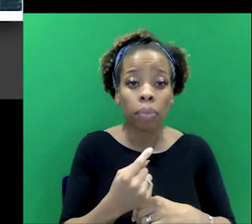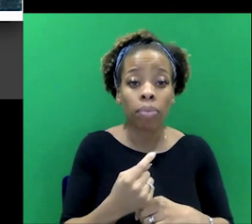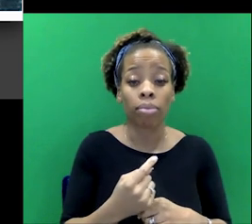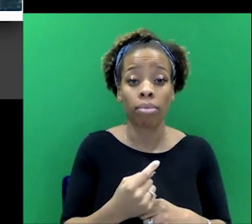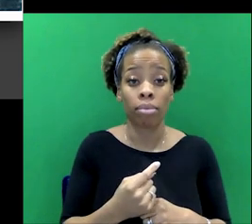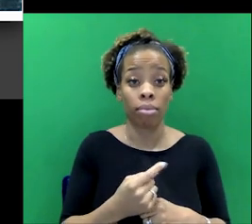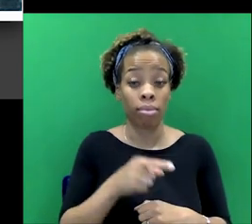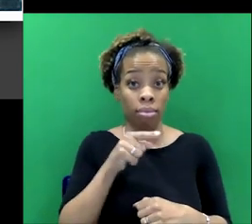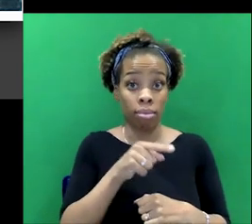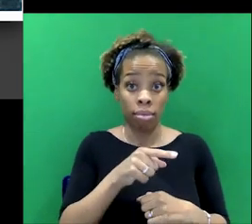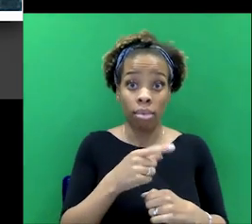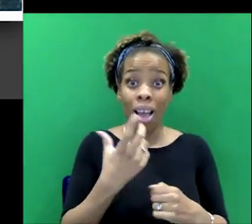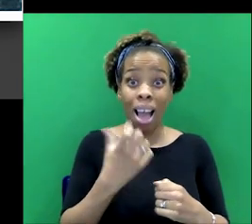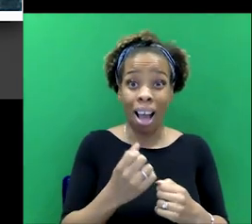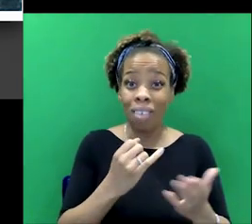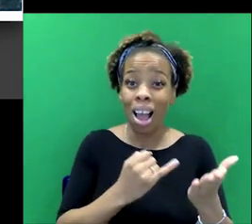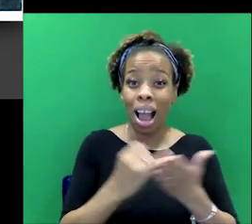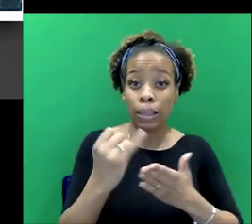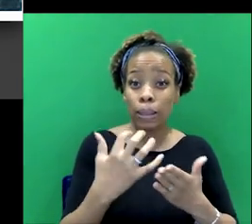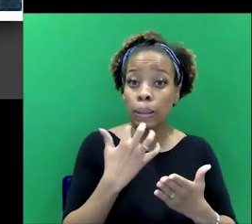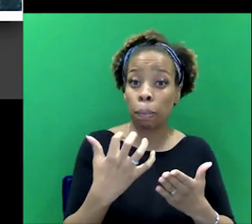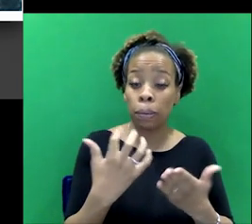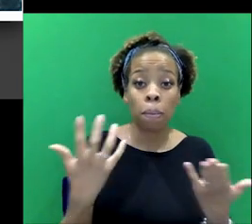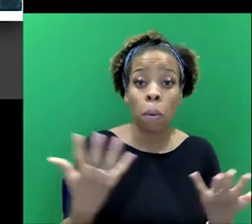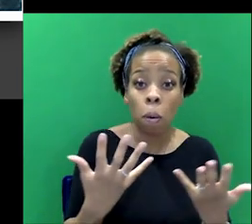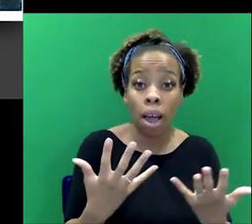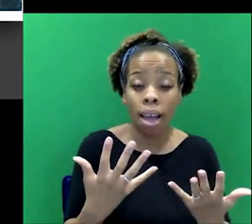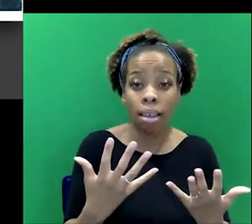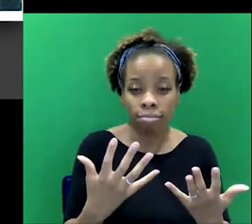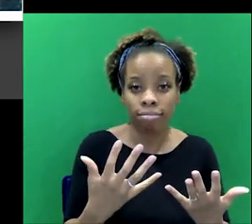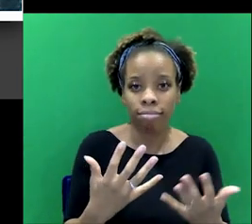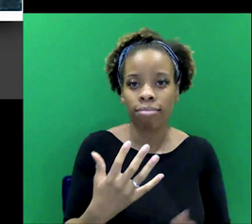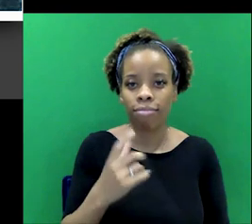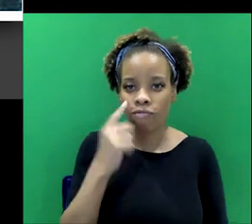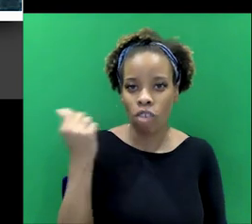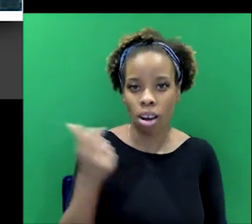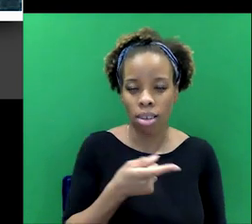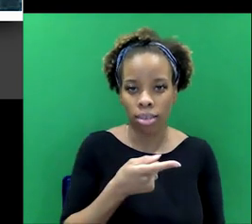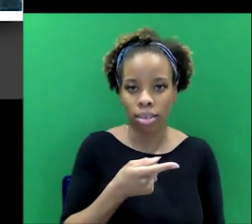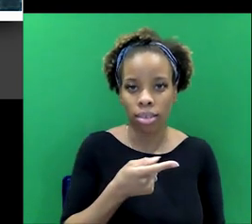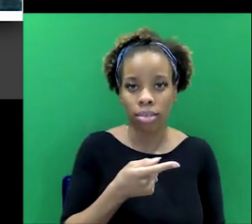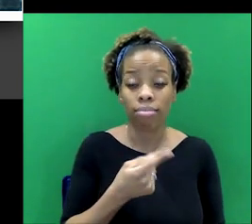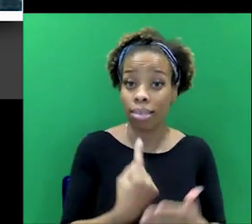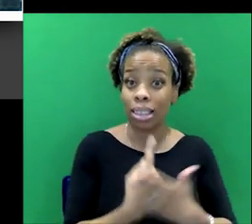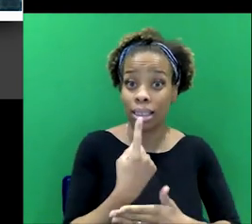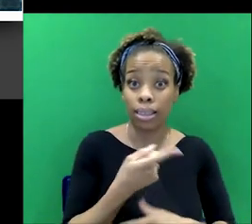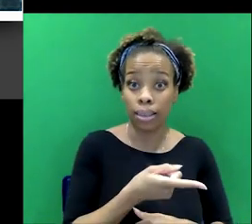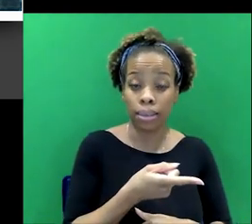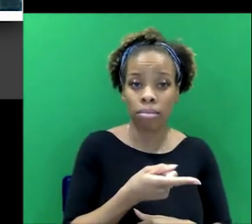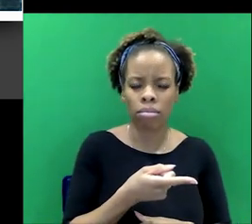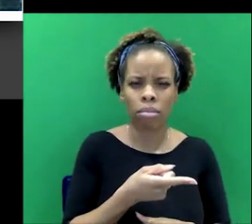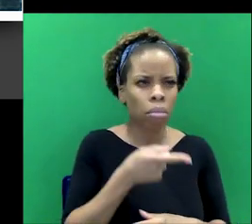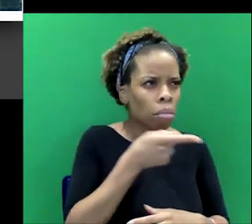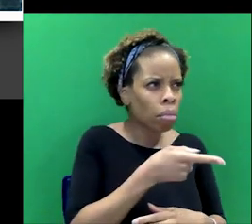horrified at the antisemitism shown in France. So he says, you know, this horror for, for this incident happening in France is not